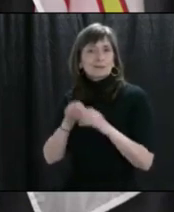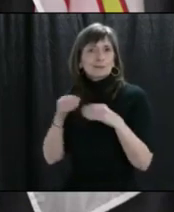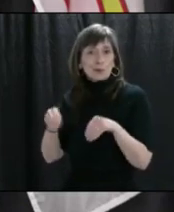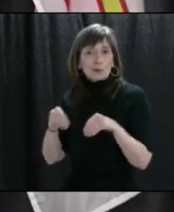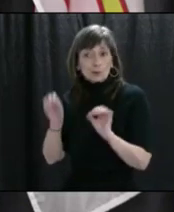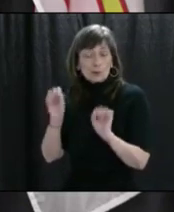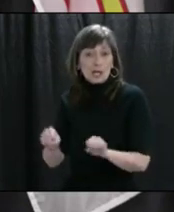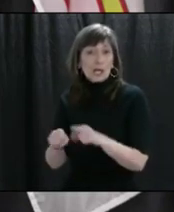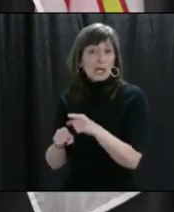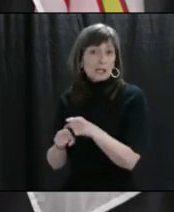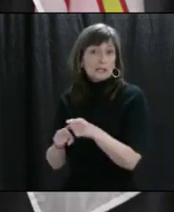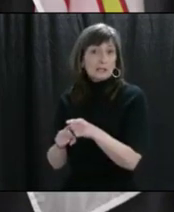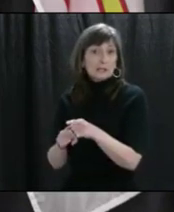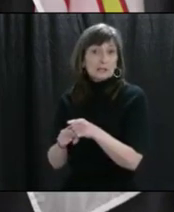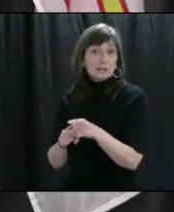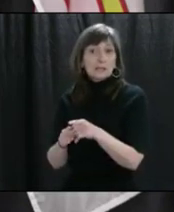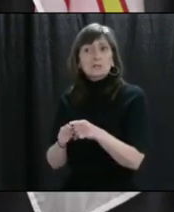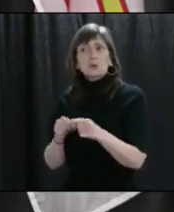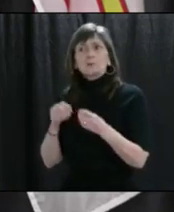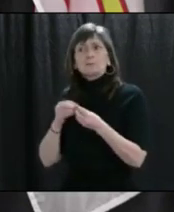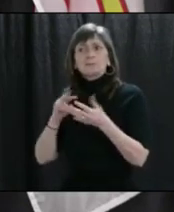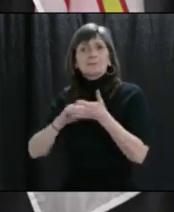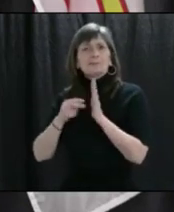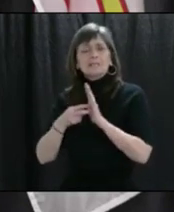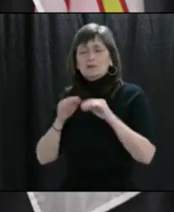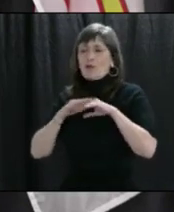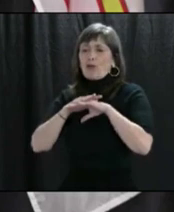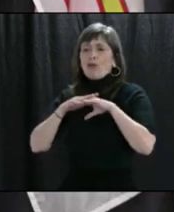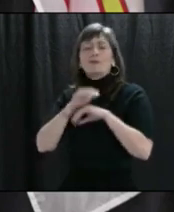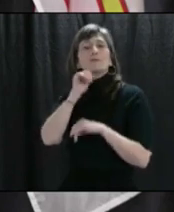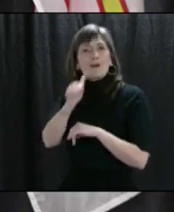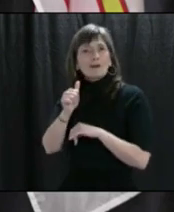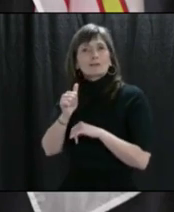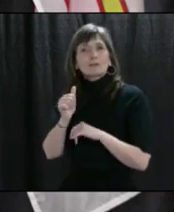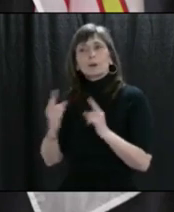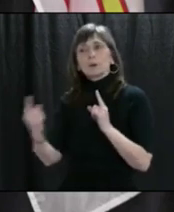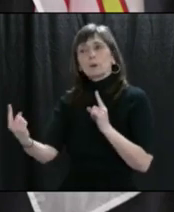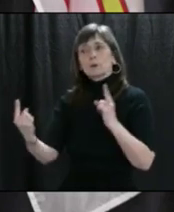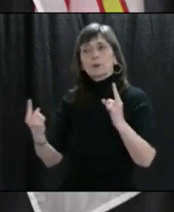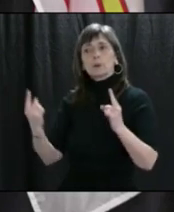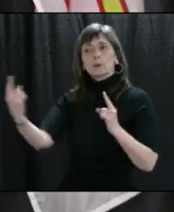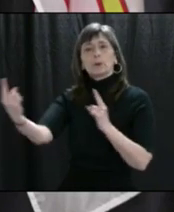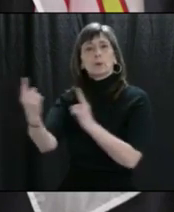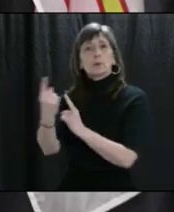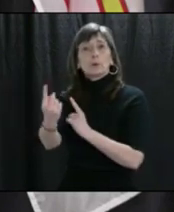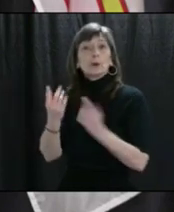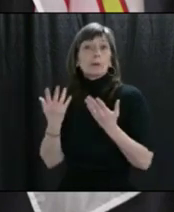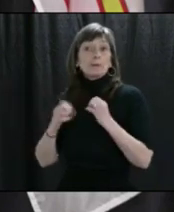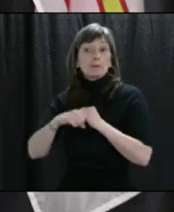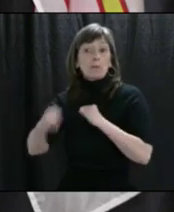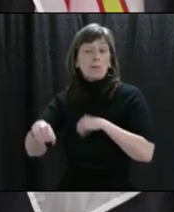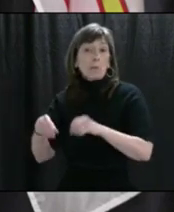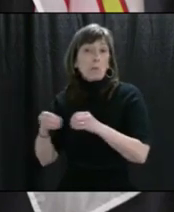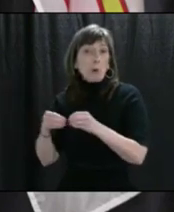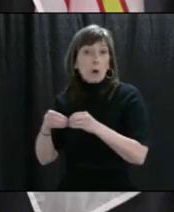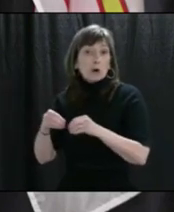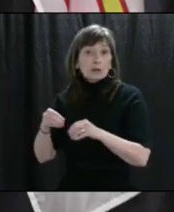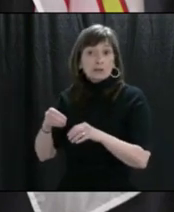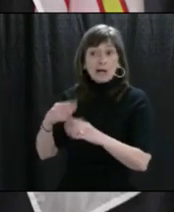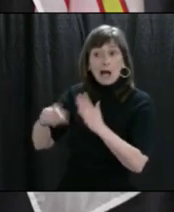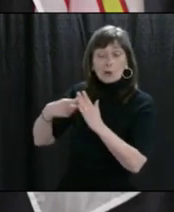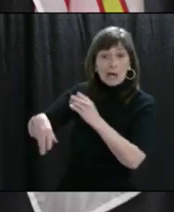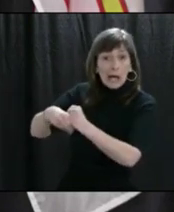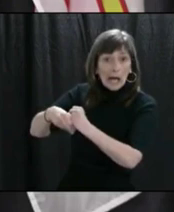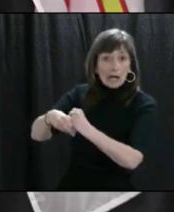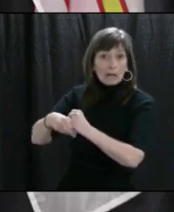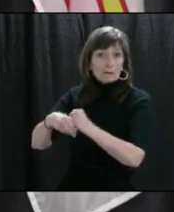stores. Reduce the density. This may need just increasing hours as opposed to cutting them back.